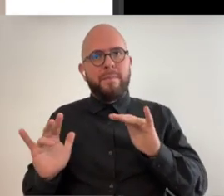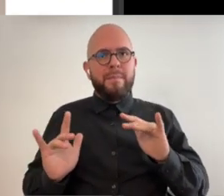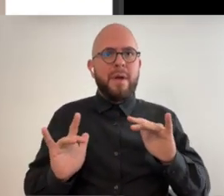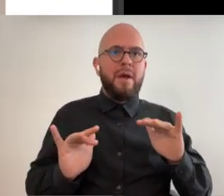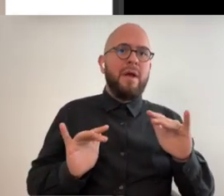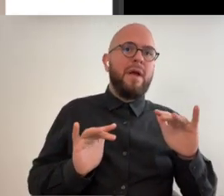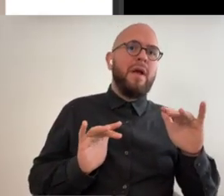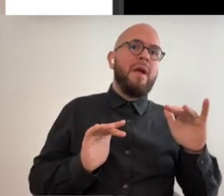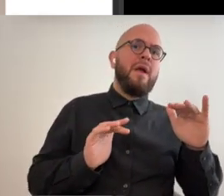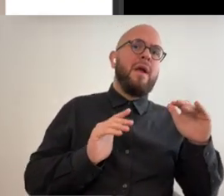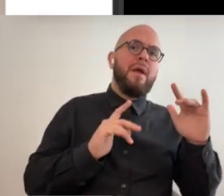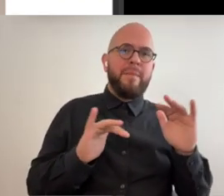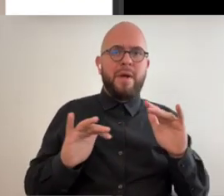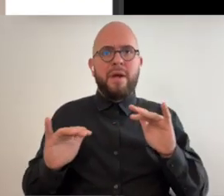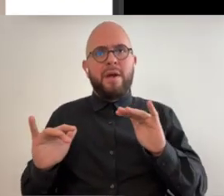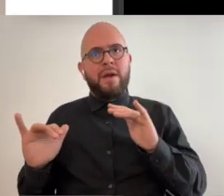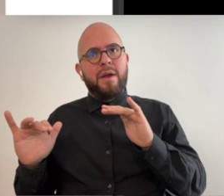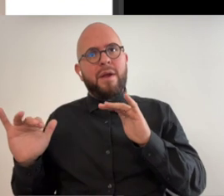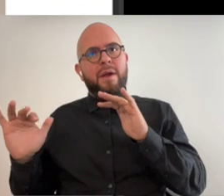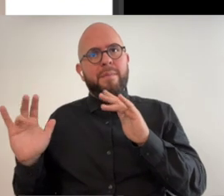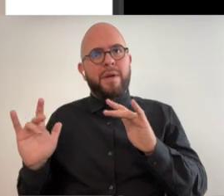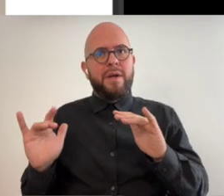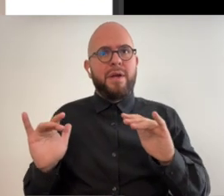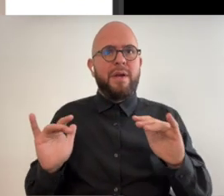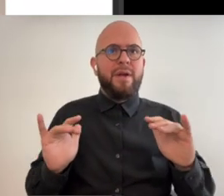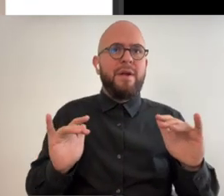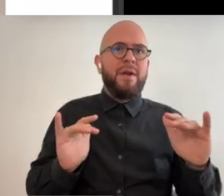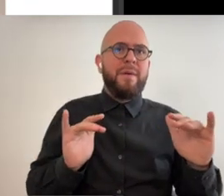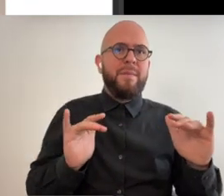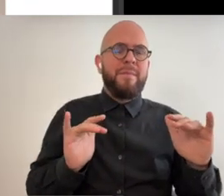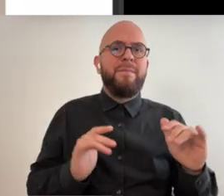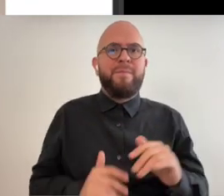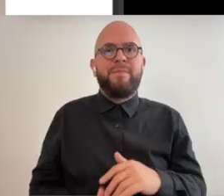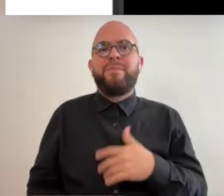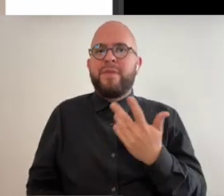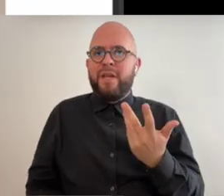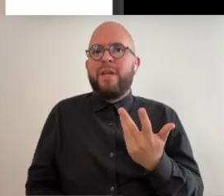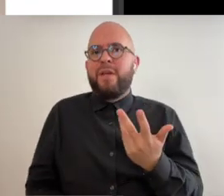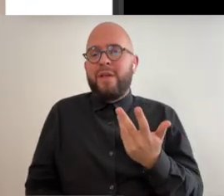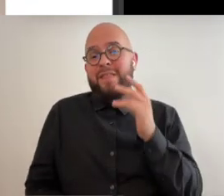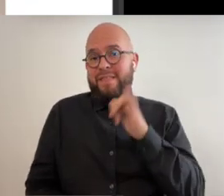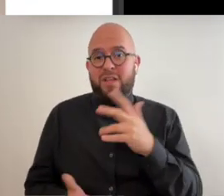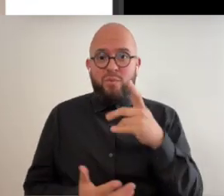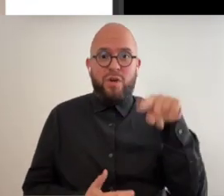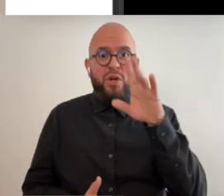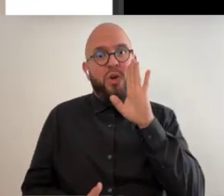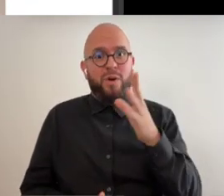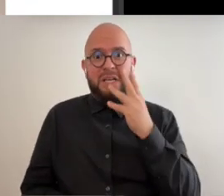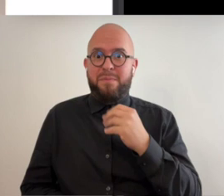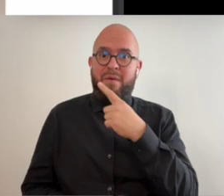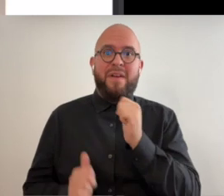i can feel how this will be a really great background to what we're going to be experiencing at the show